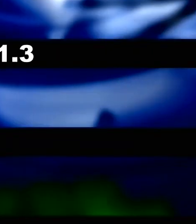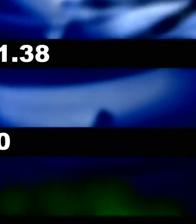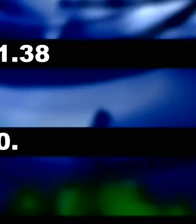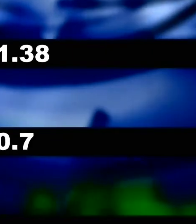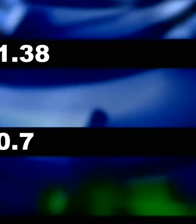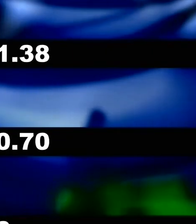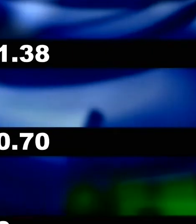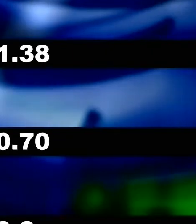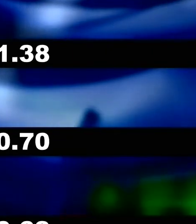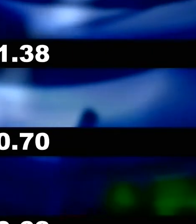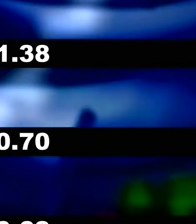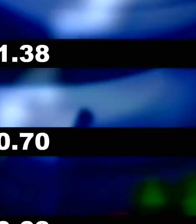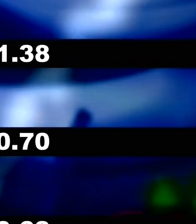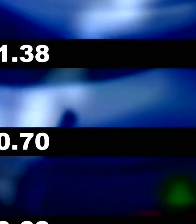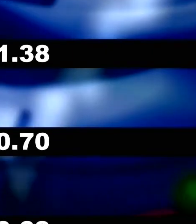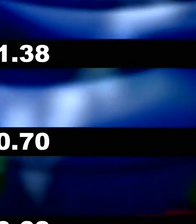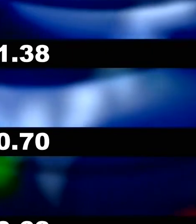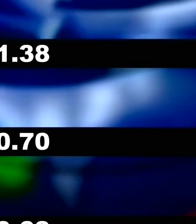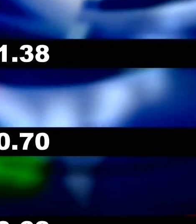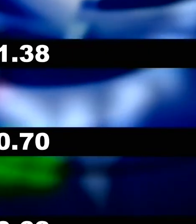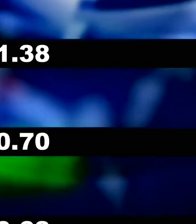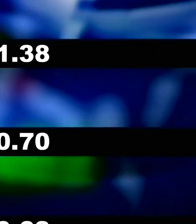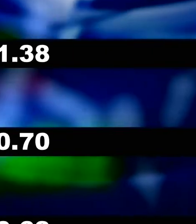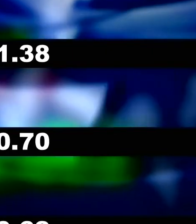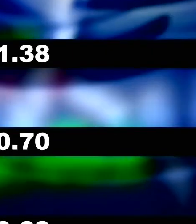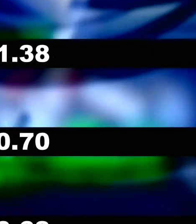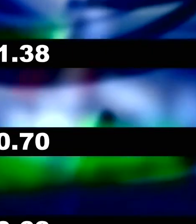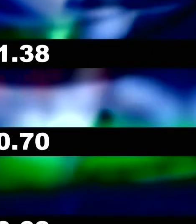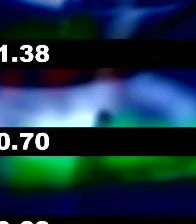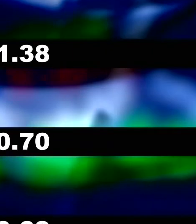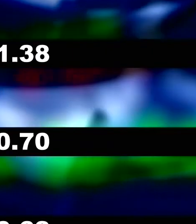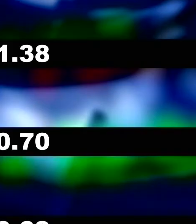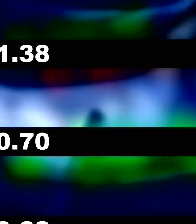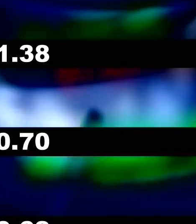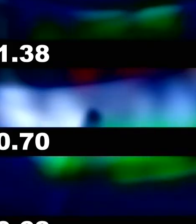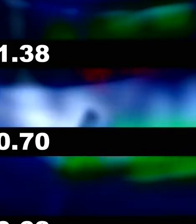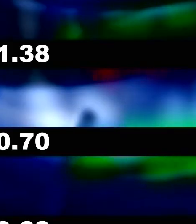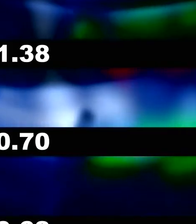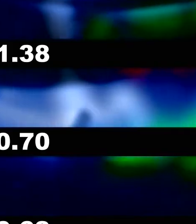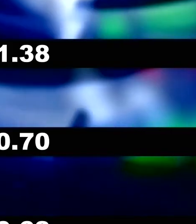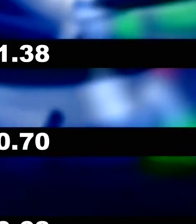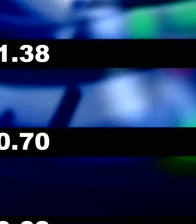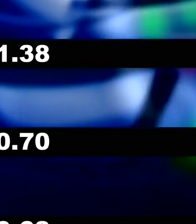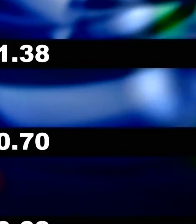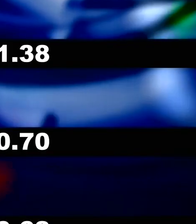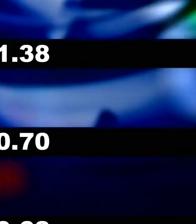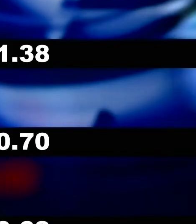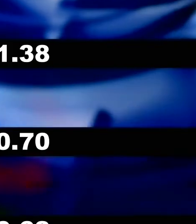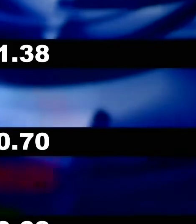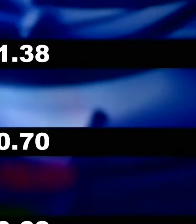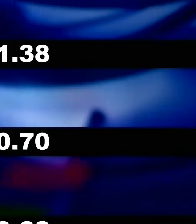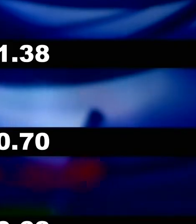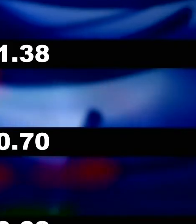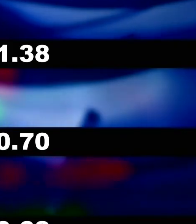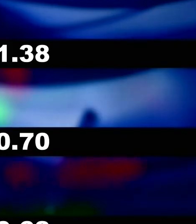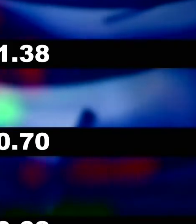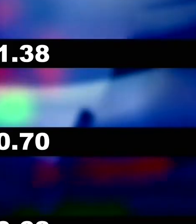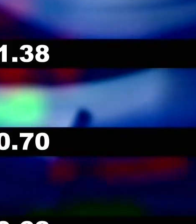First up in Jamaica, Trans-Jamaican Highway Limited was the Volume Leader, with 3,284